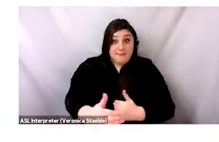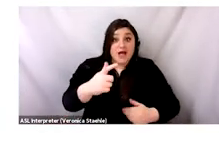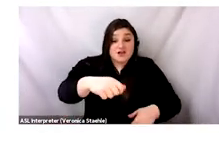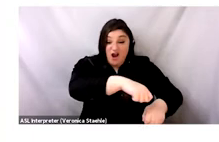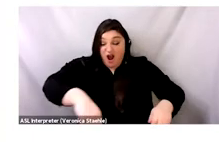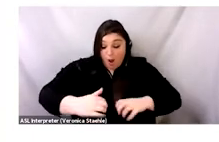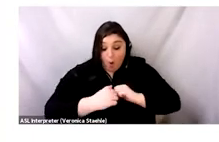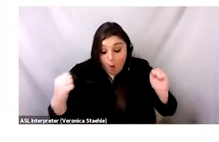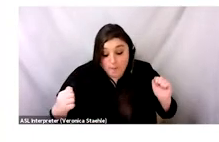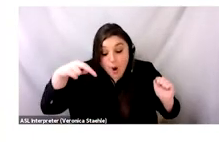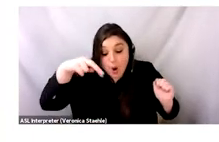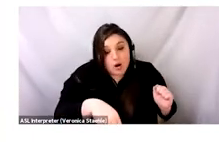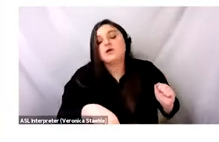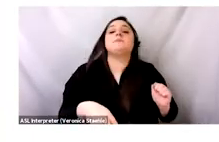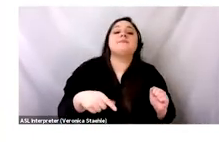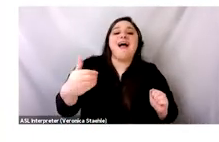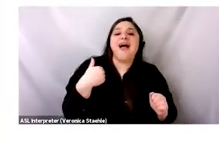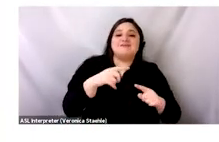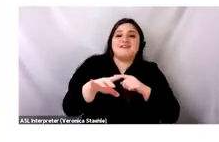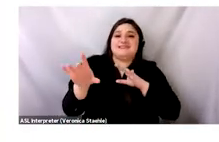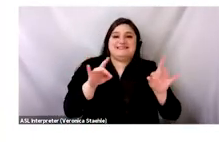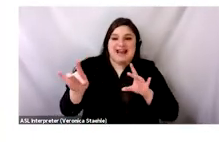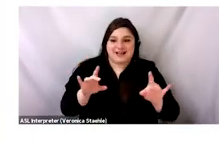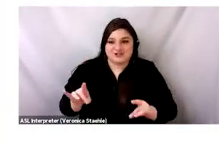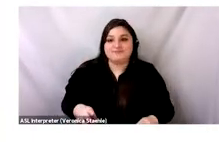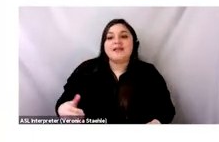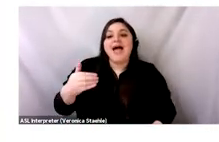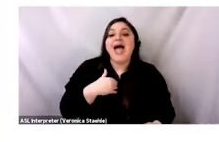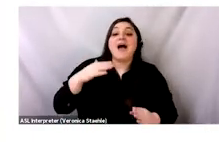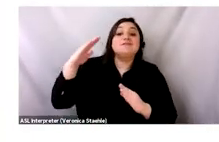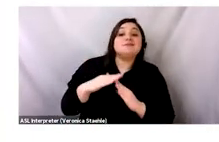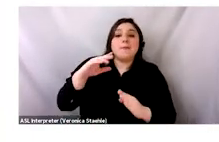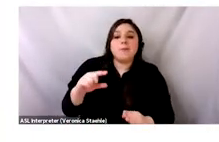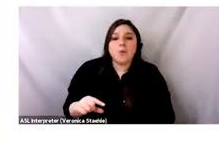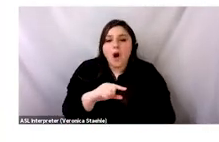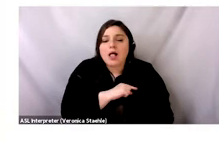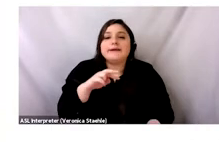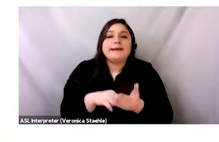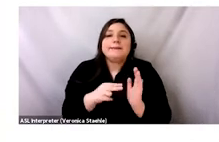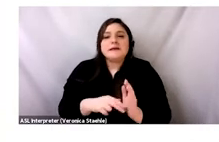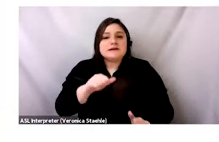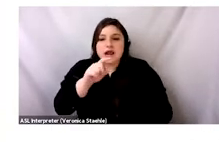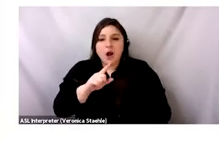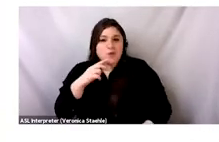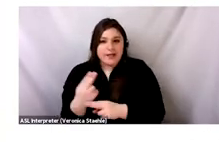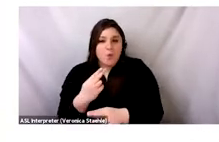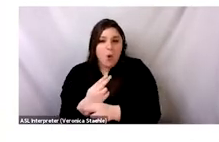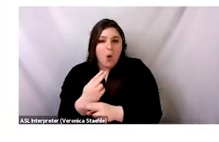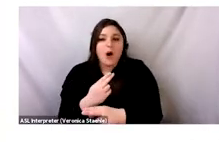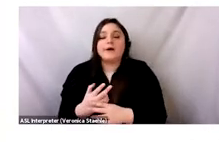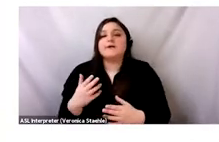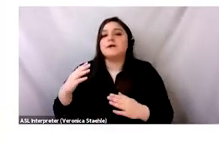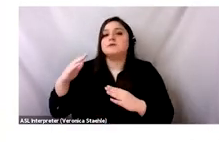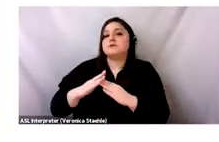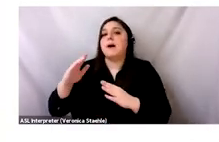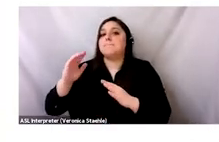are called selections. First selection is comprised of dead stock. It's comprised of items that were barely worn and then also some, like,